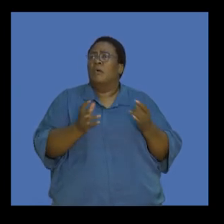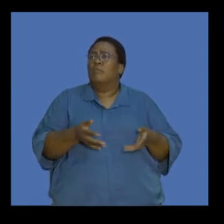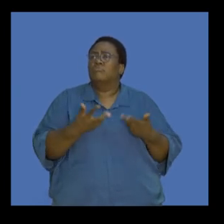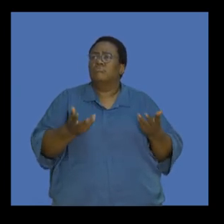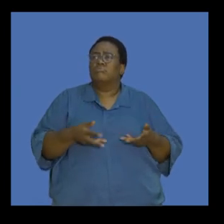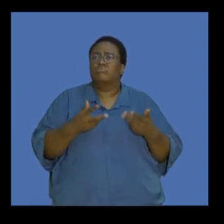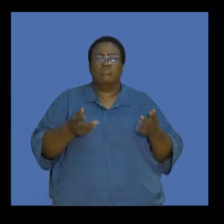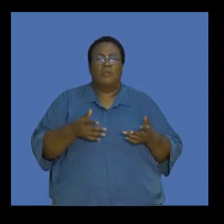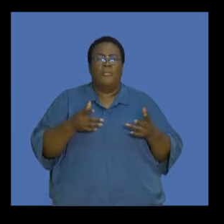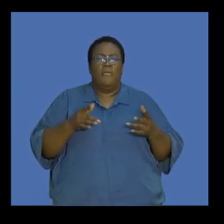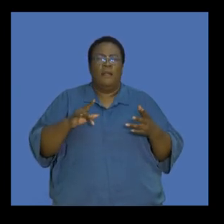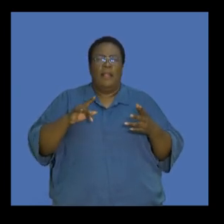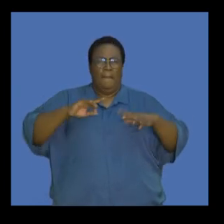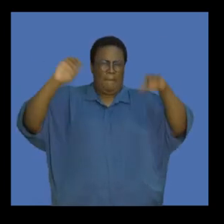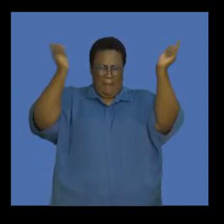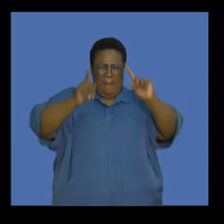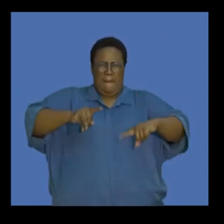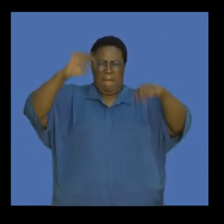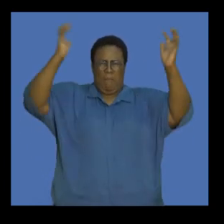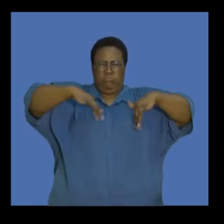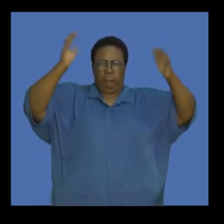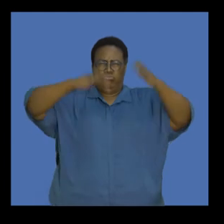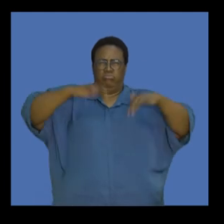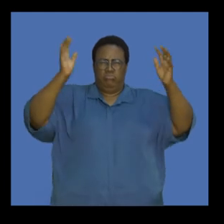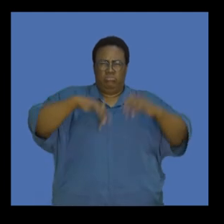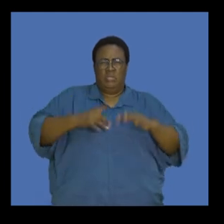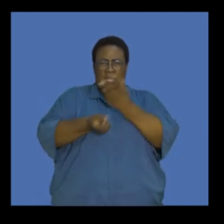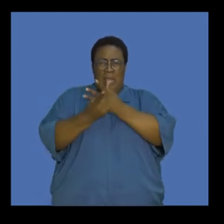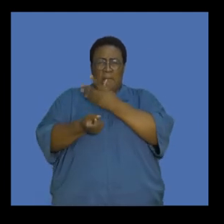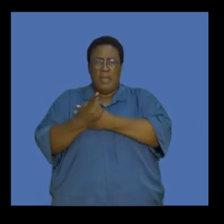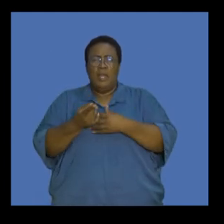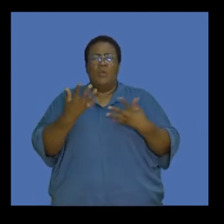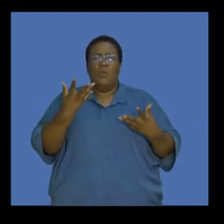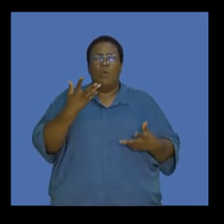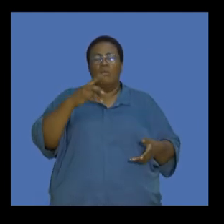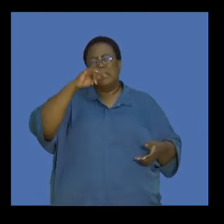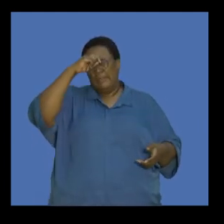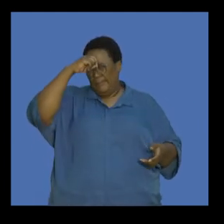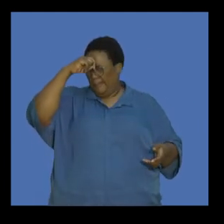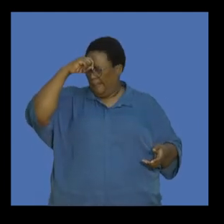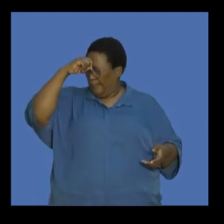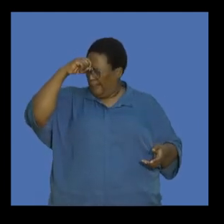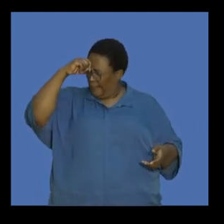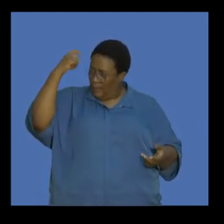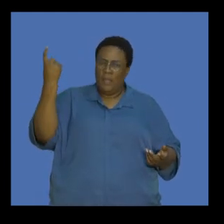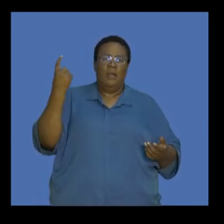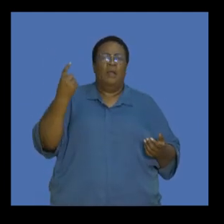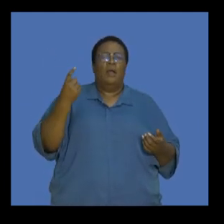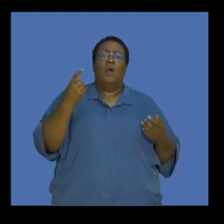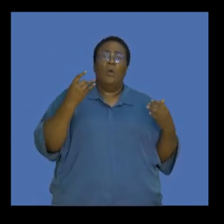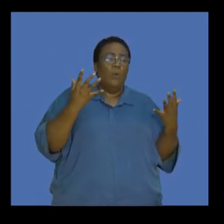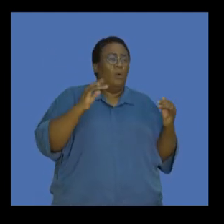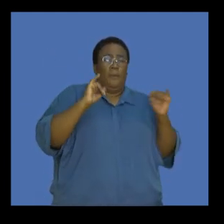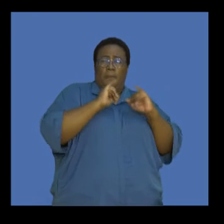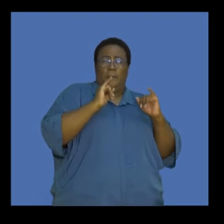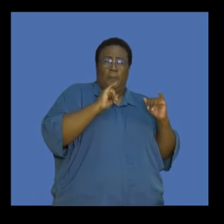extremely, we've got lots of hurricanes. We've got really warm weathers in summer. We've got extremely cold